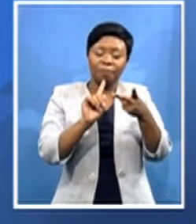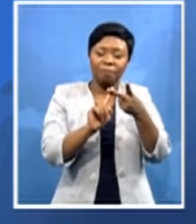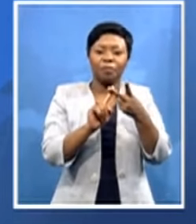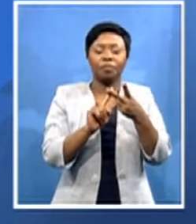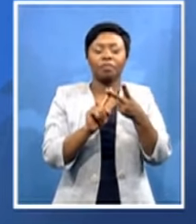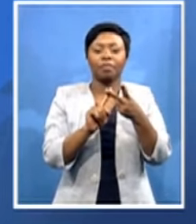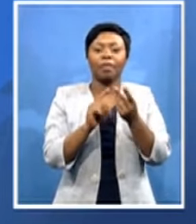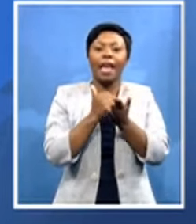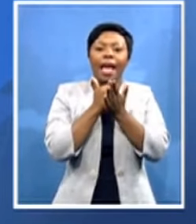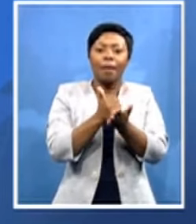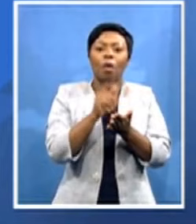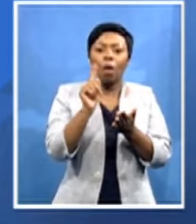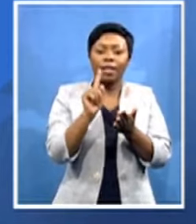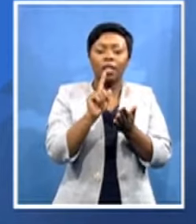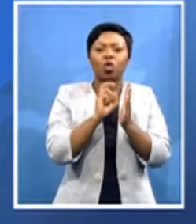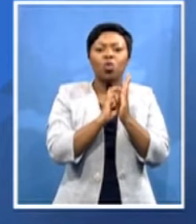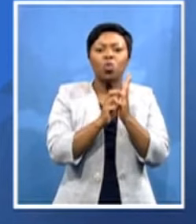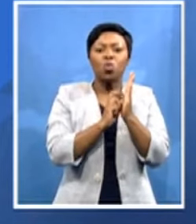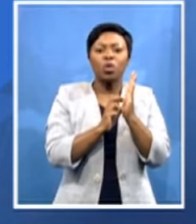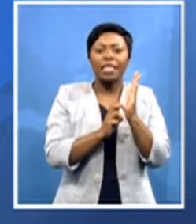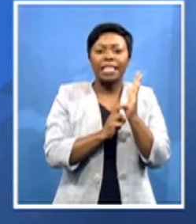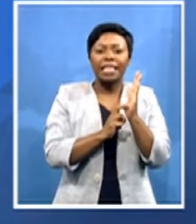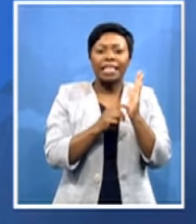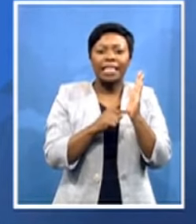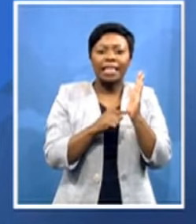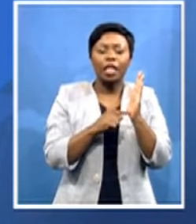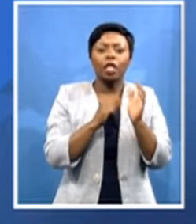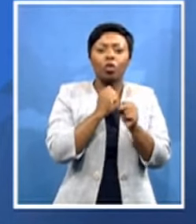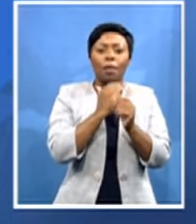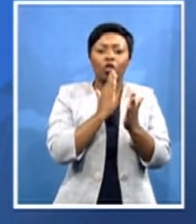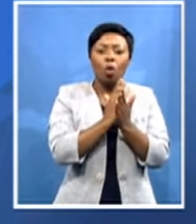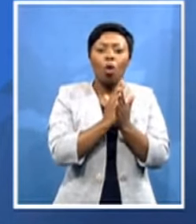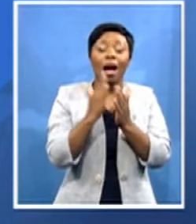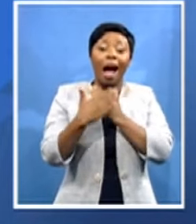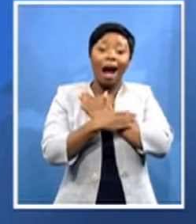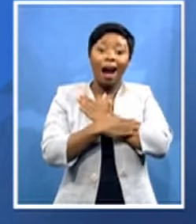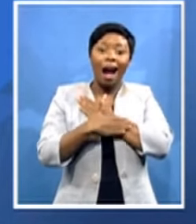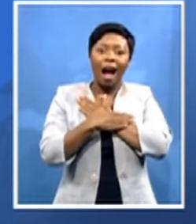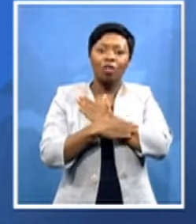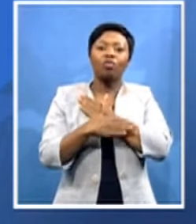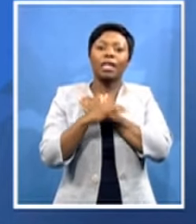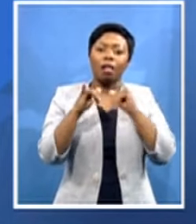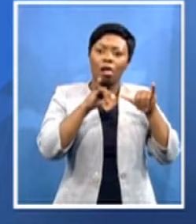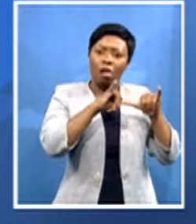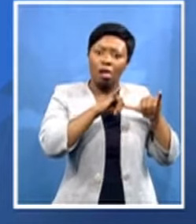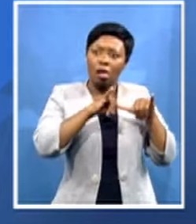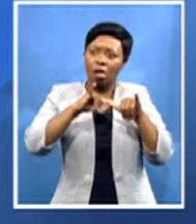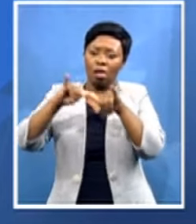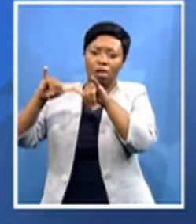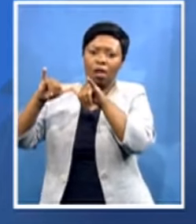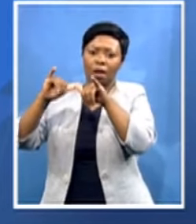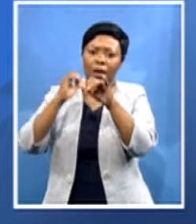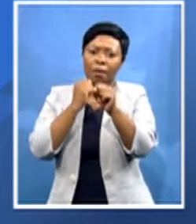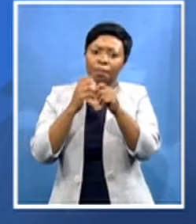make all countries be relatives all countries should be relatives everyone